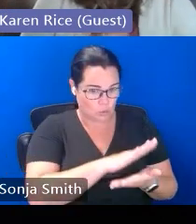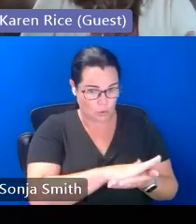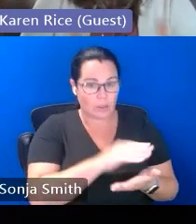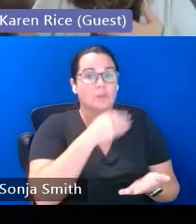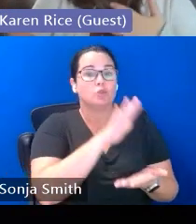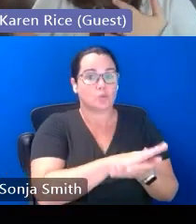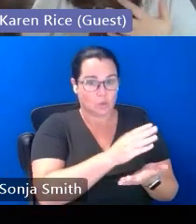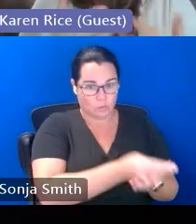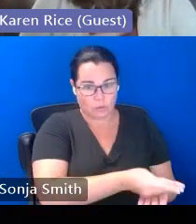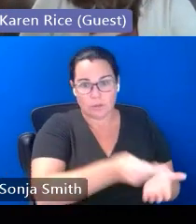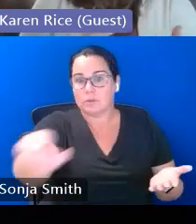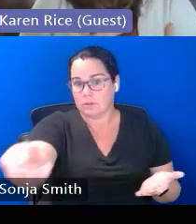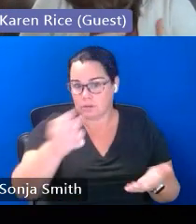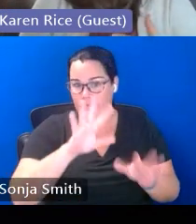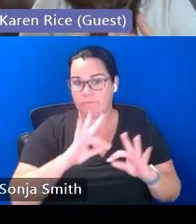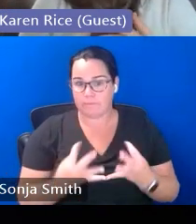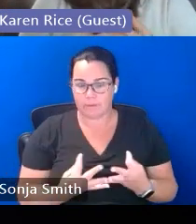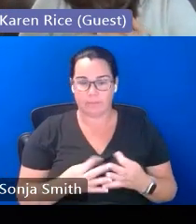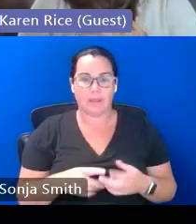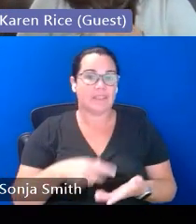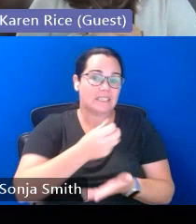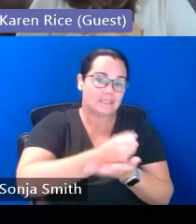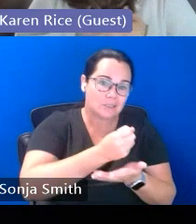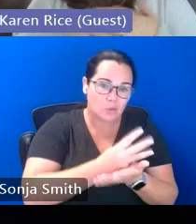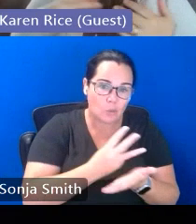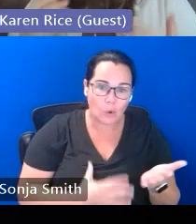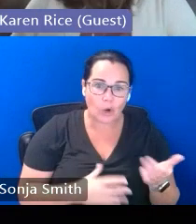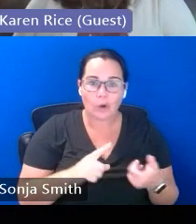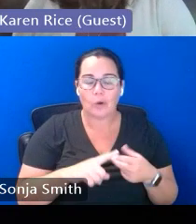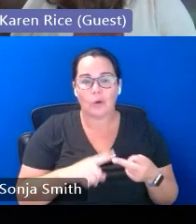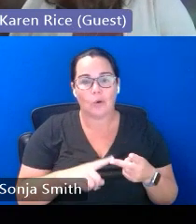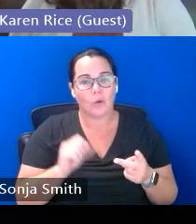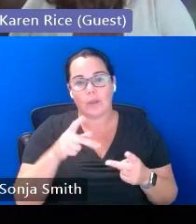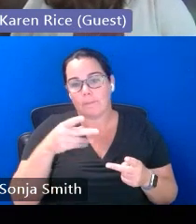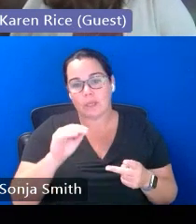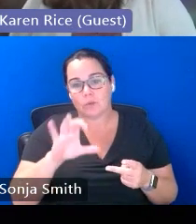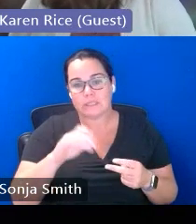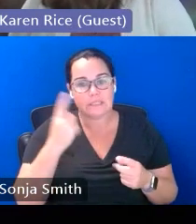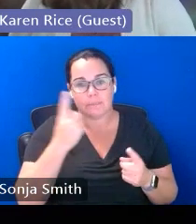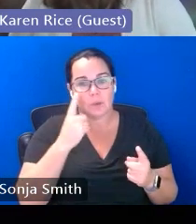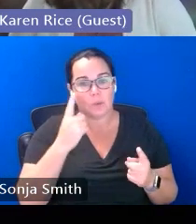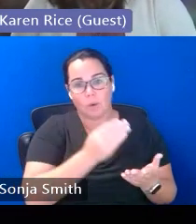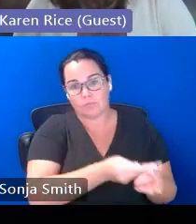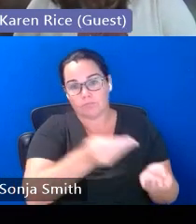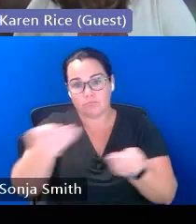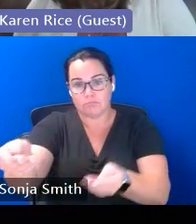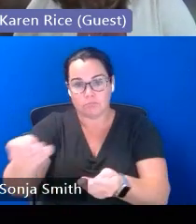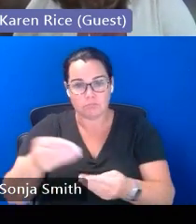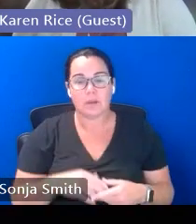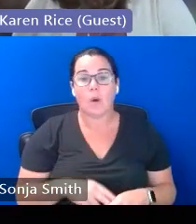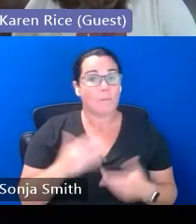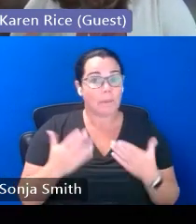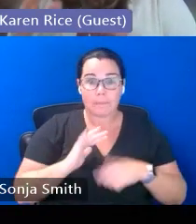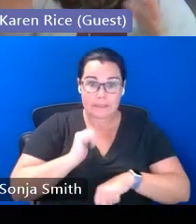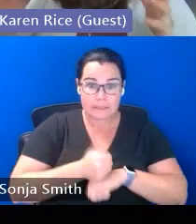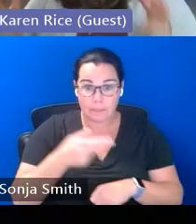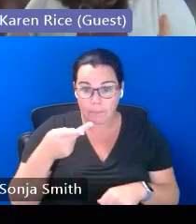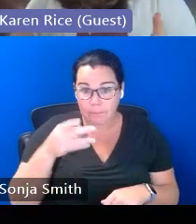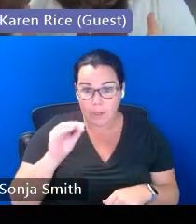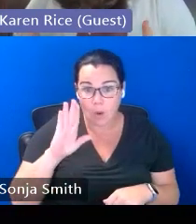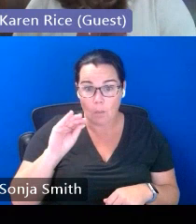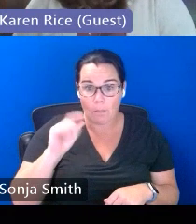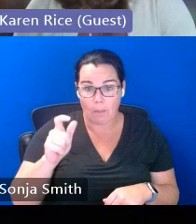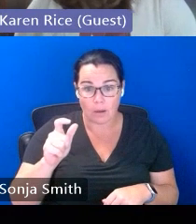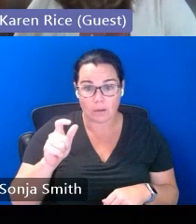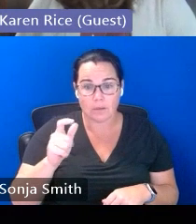information like the social worker or the building point of contact or is it setting up a po box with the family to help them now of course